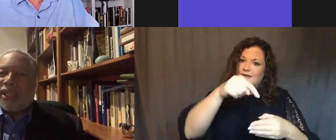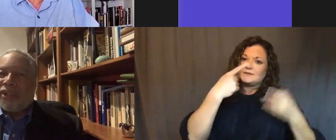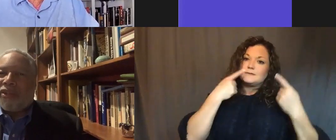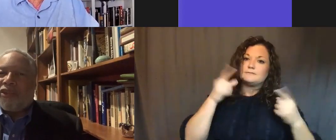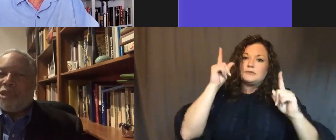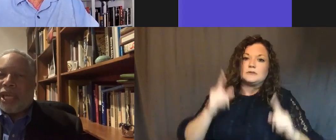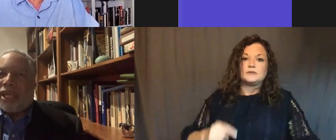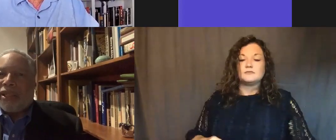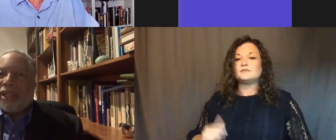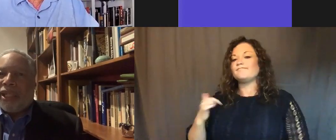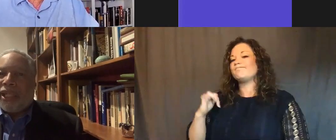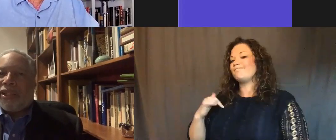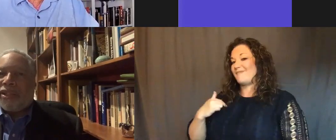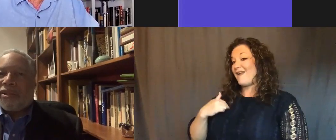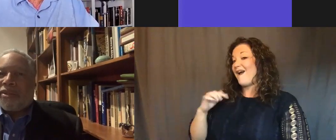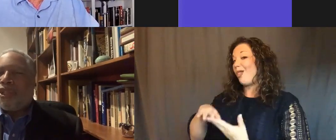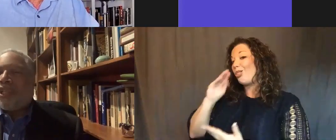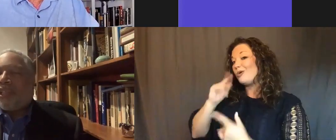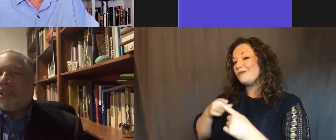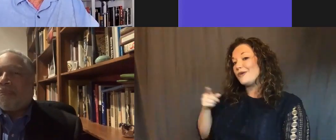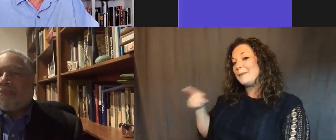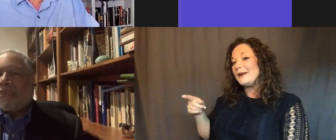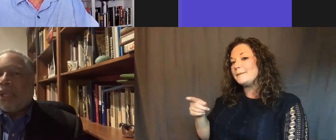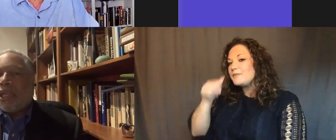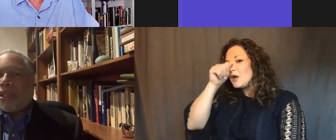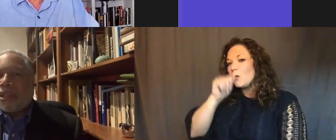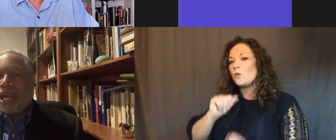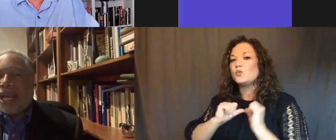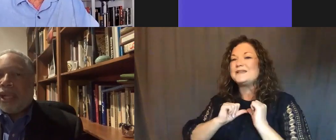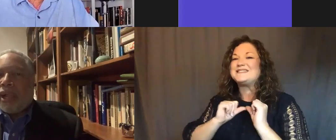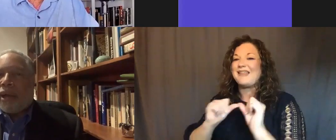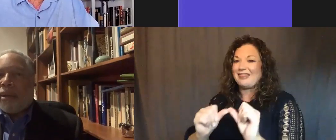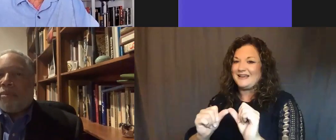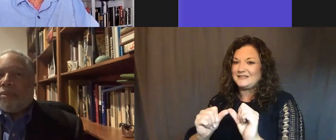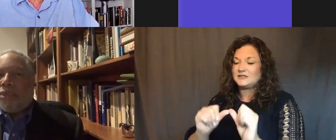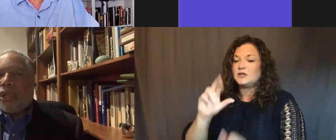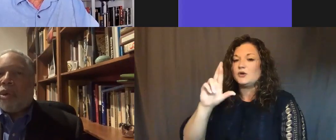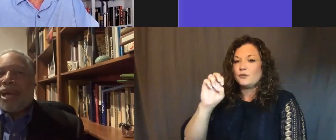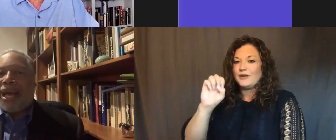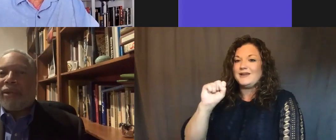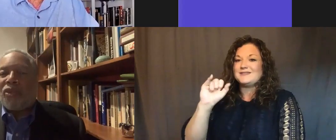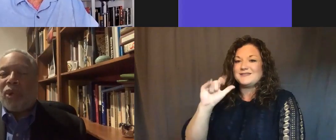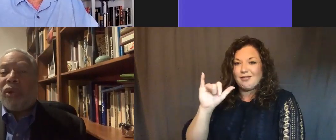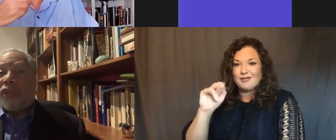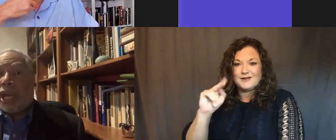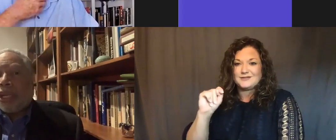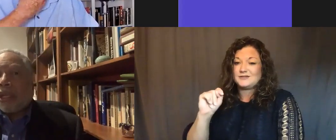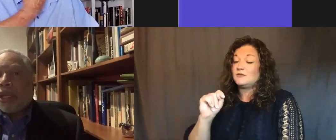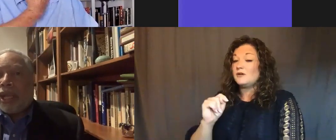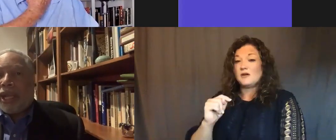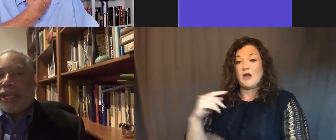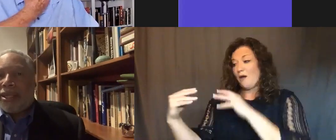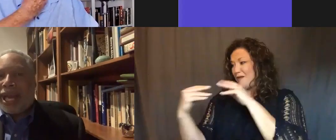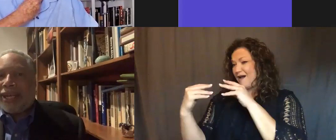of the things I learned from John is resiliency, is that no battle is won overnight.